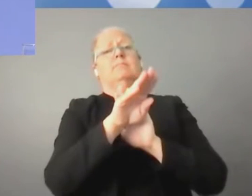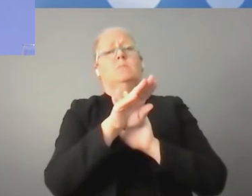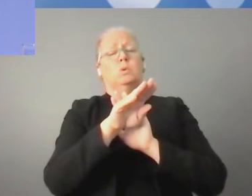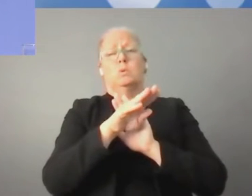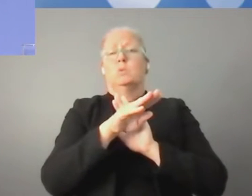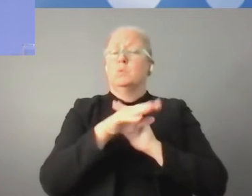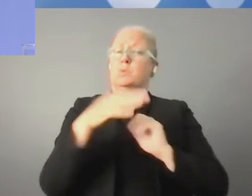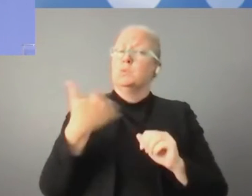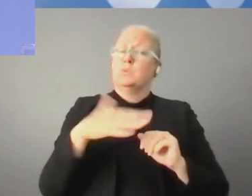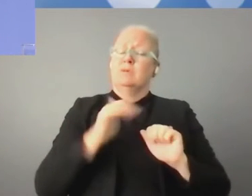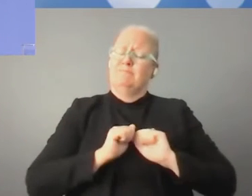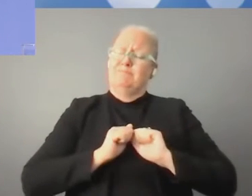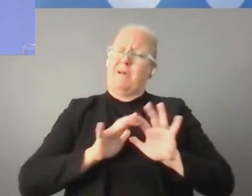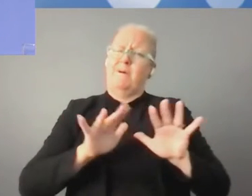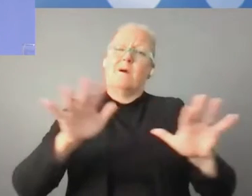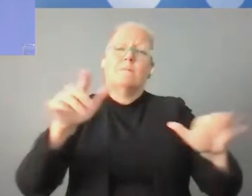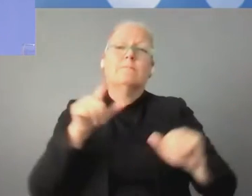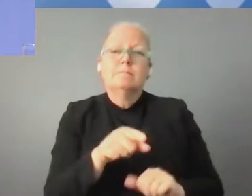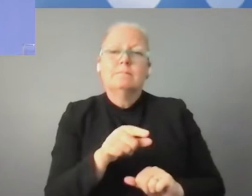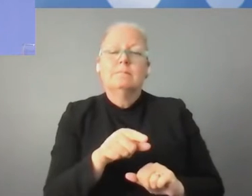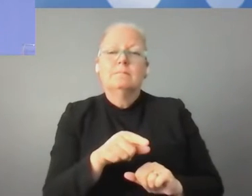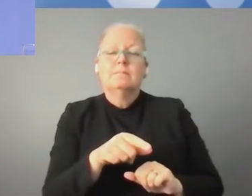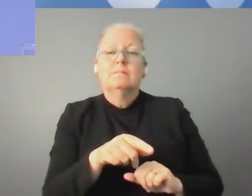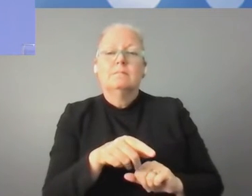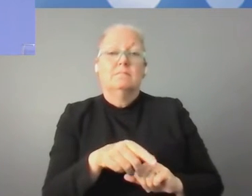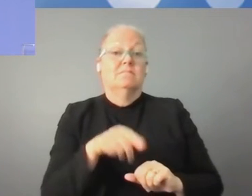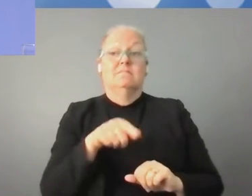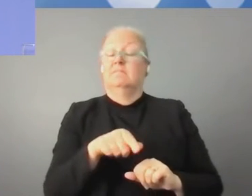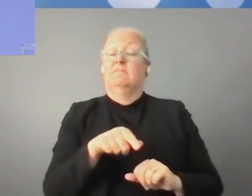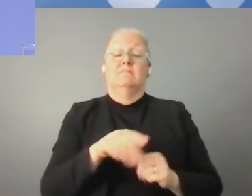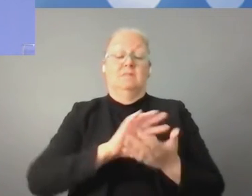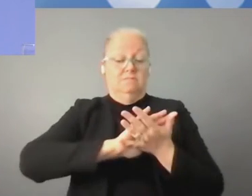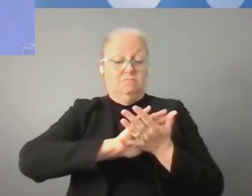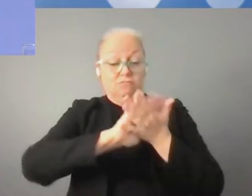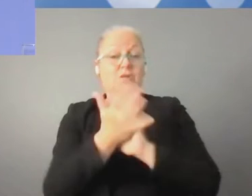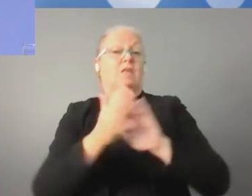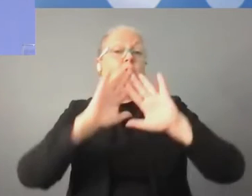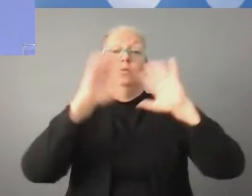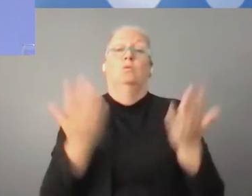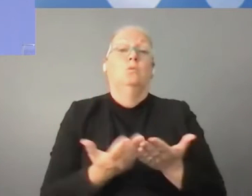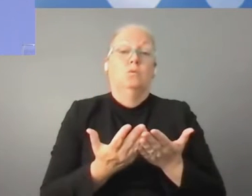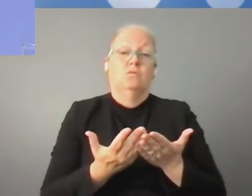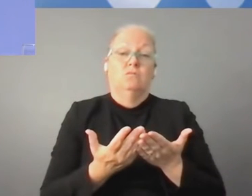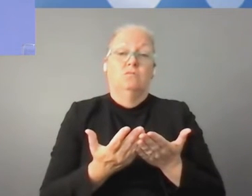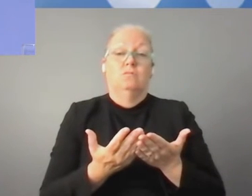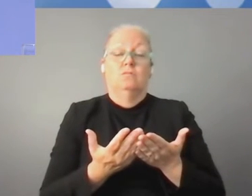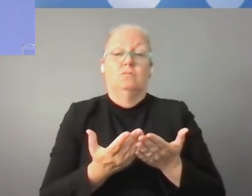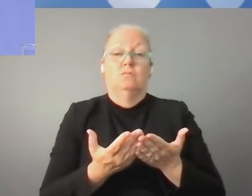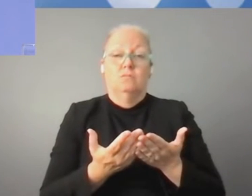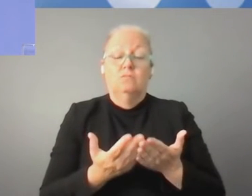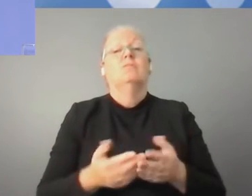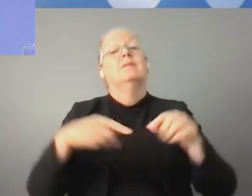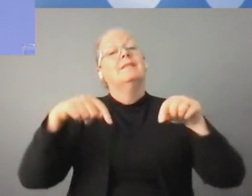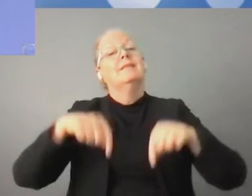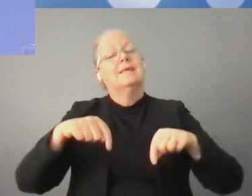something that has changed the world. Today, we need